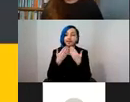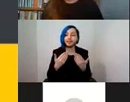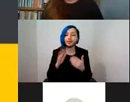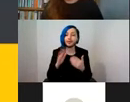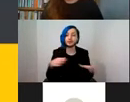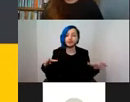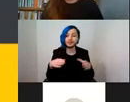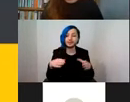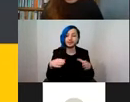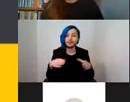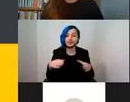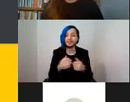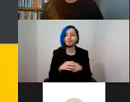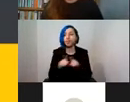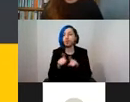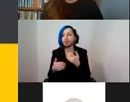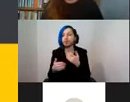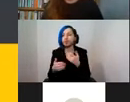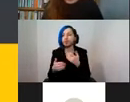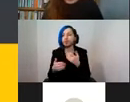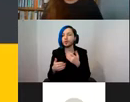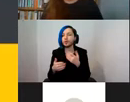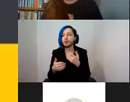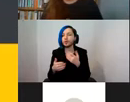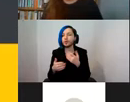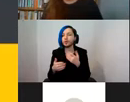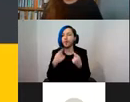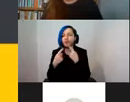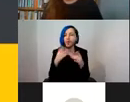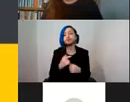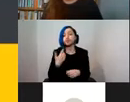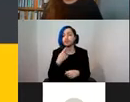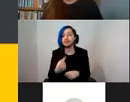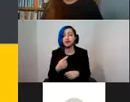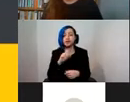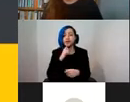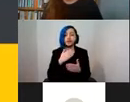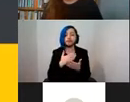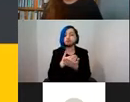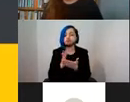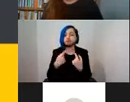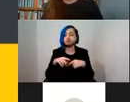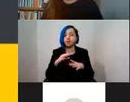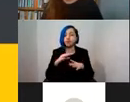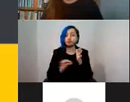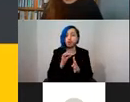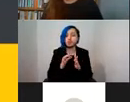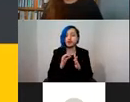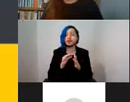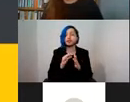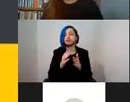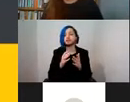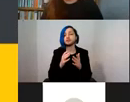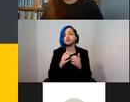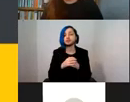you can find the report as well. As I mentioned, Preserving and Sharing Bondage Store is a project that we've been undergoing since, I